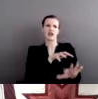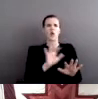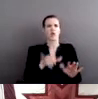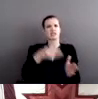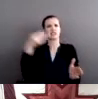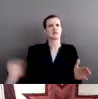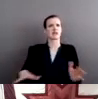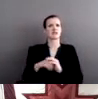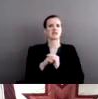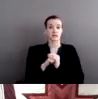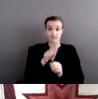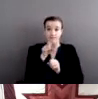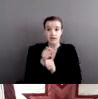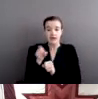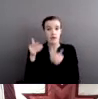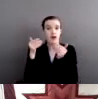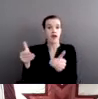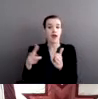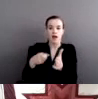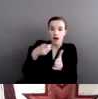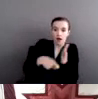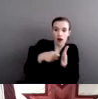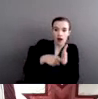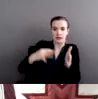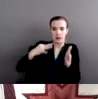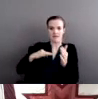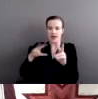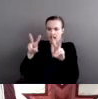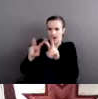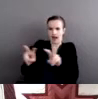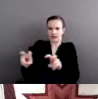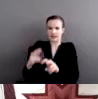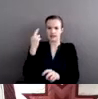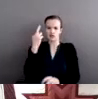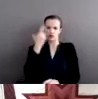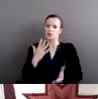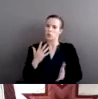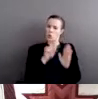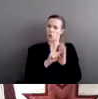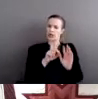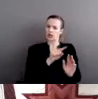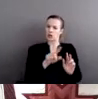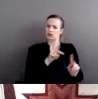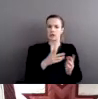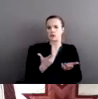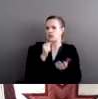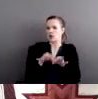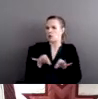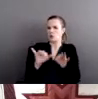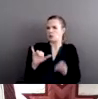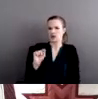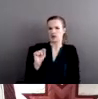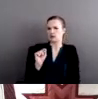analysis. And the solution to that question was to brainwash